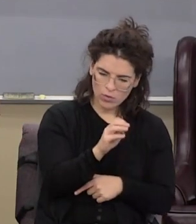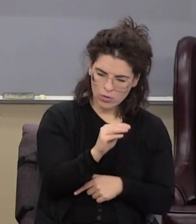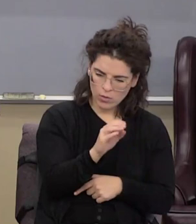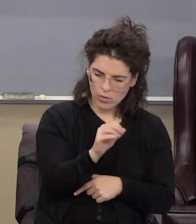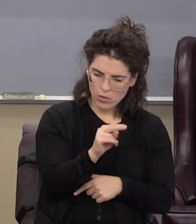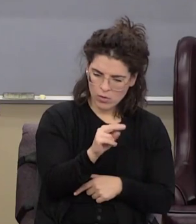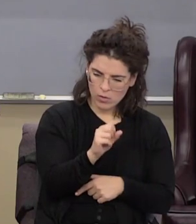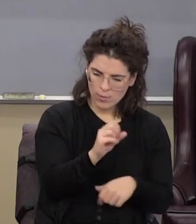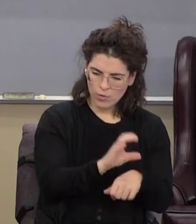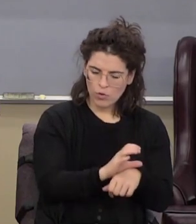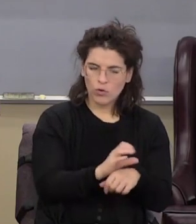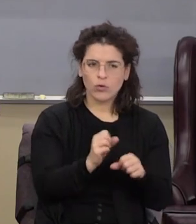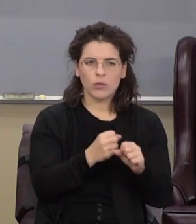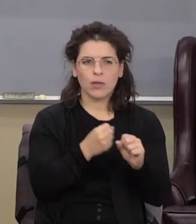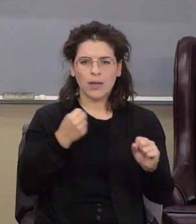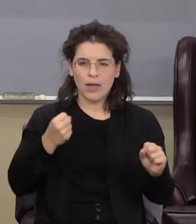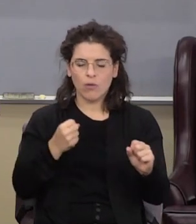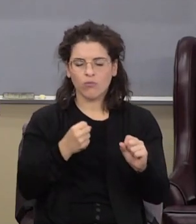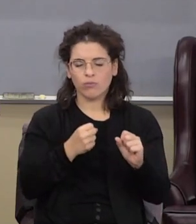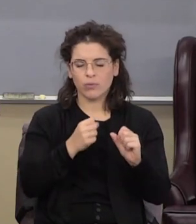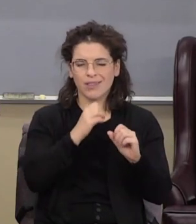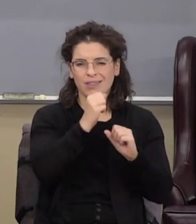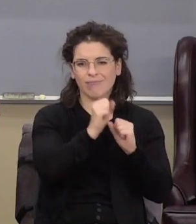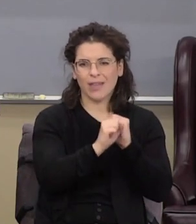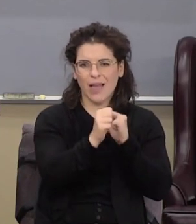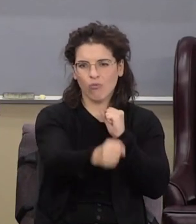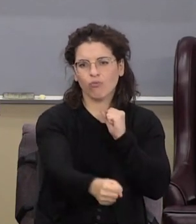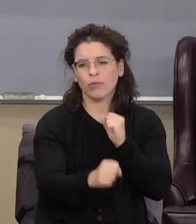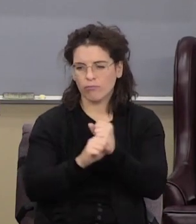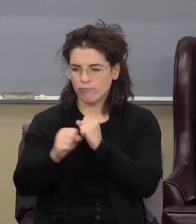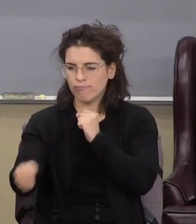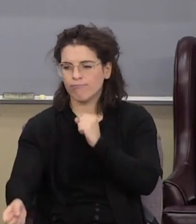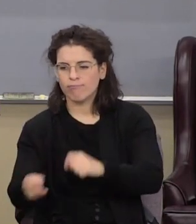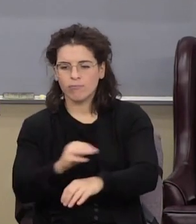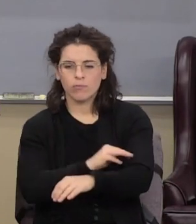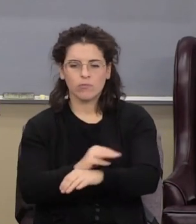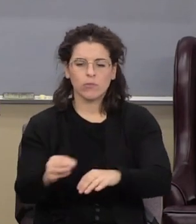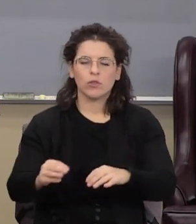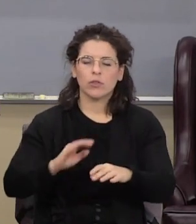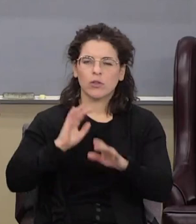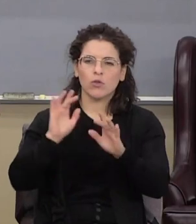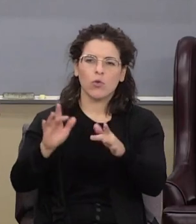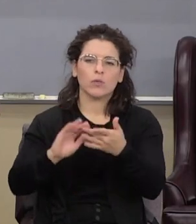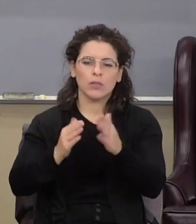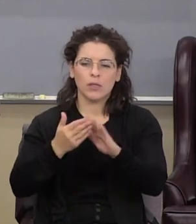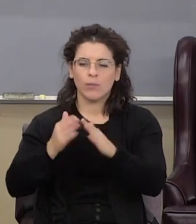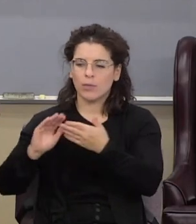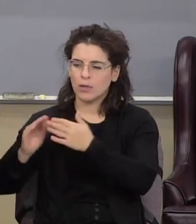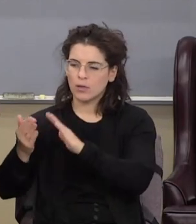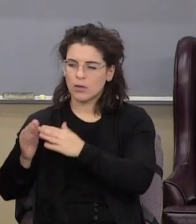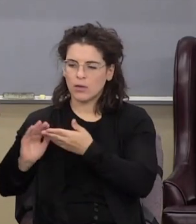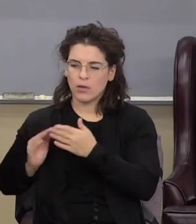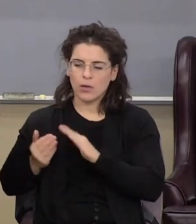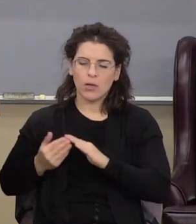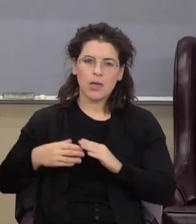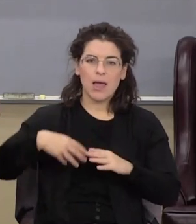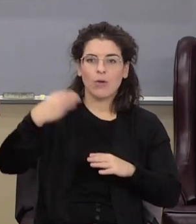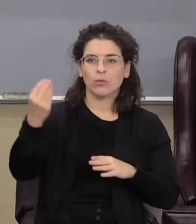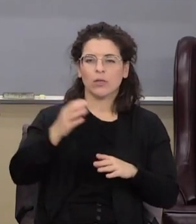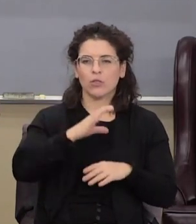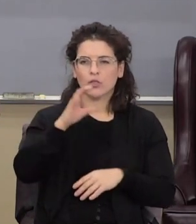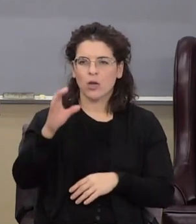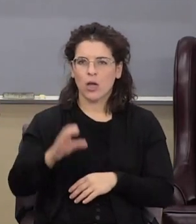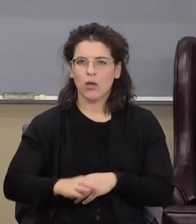That outreach ministry that carries our ministry out into the community, into the broader area outside of Chicago,